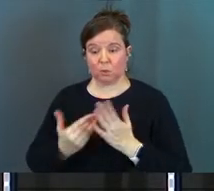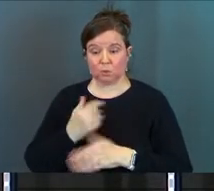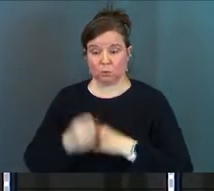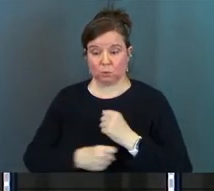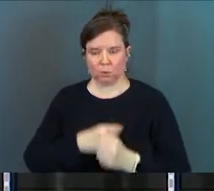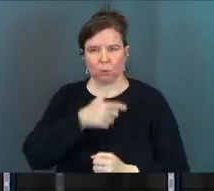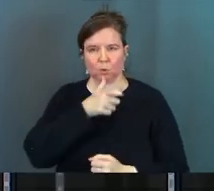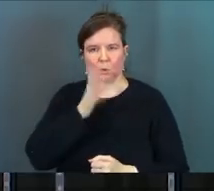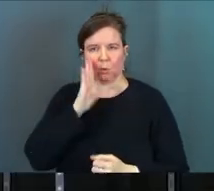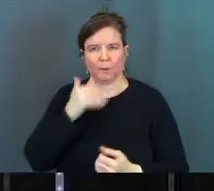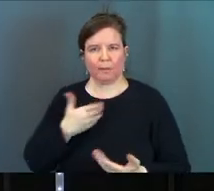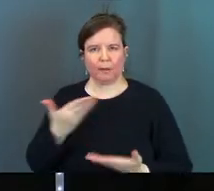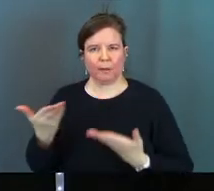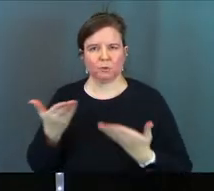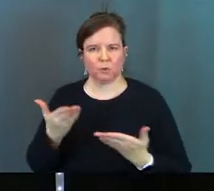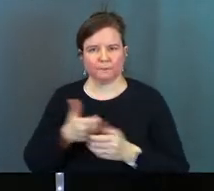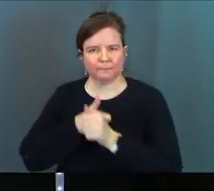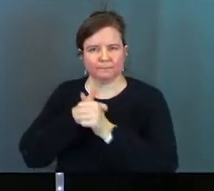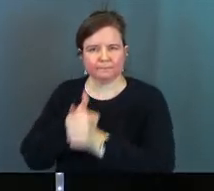will I serve?